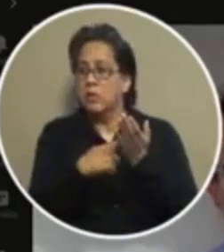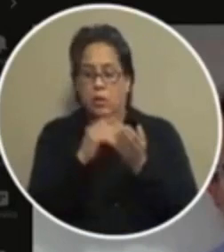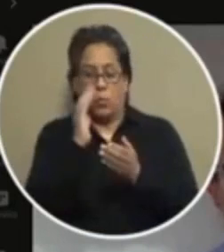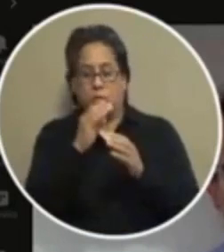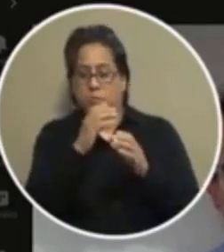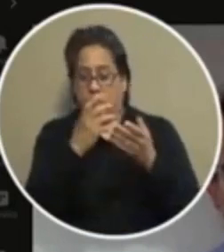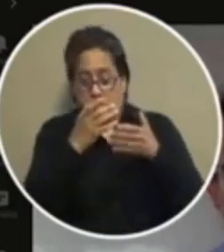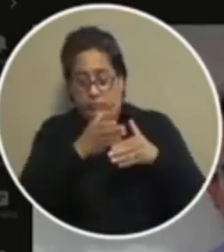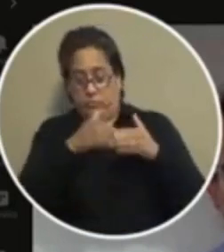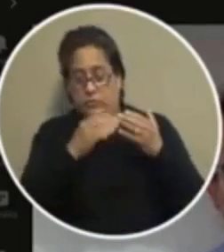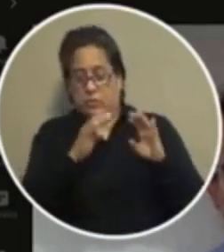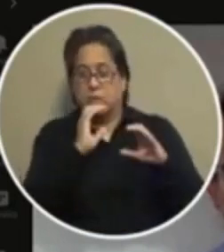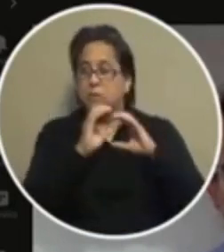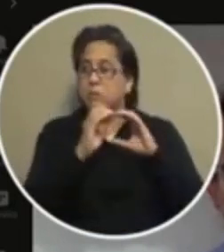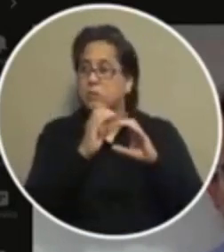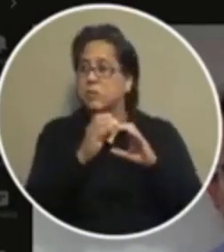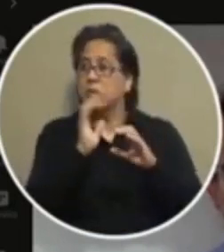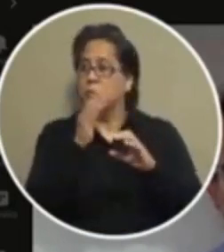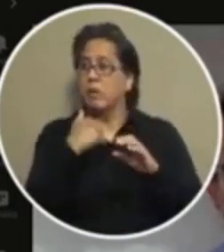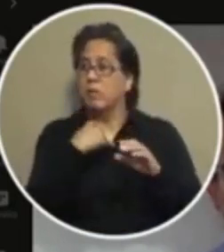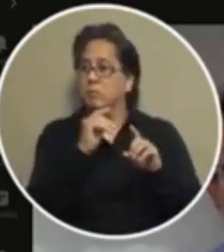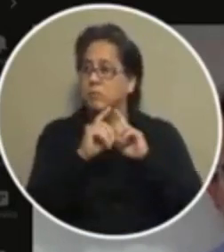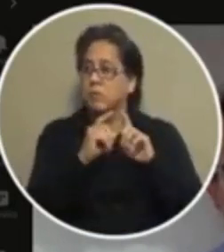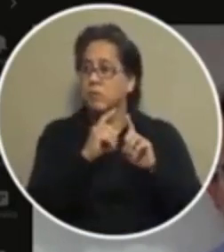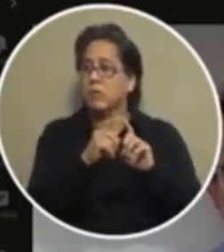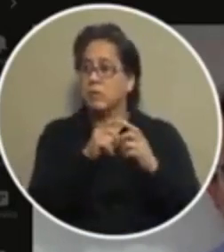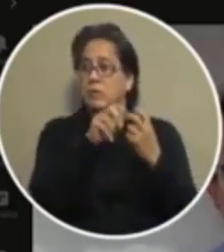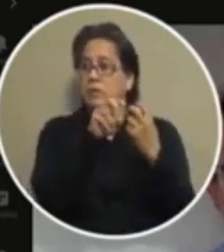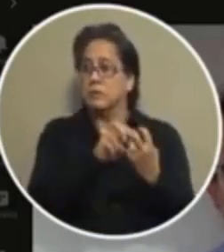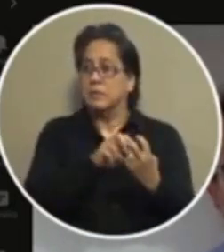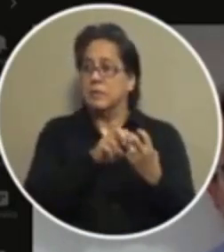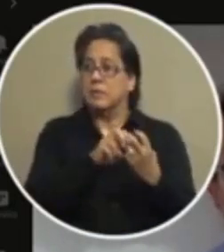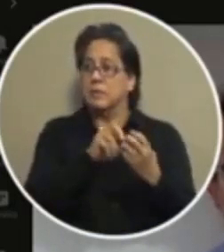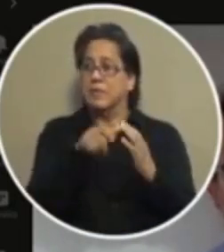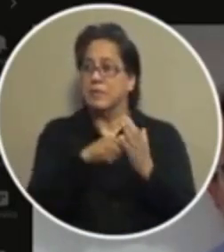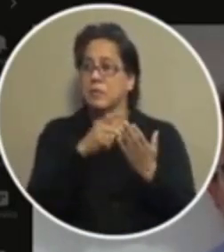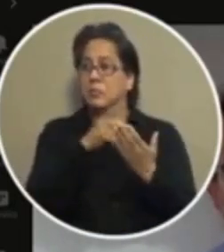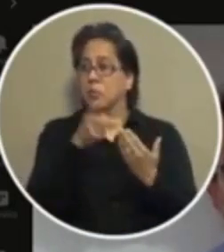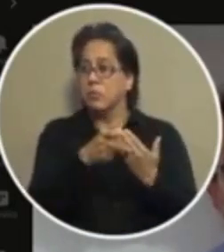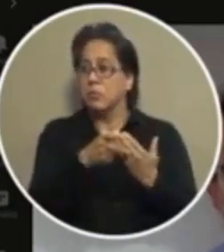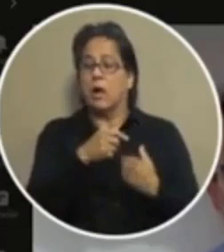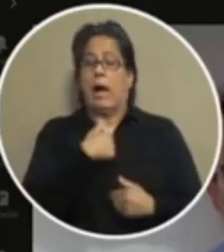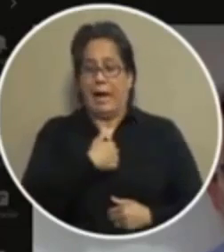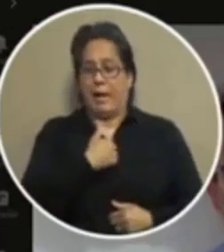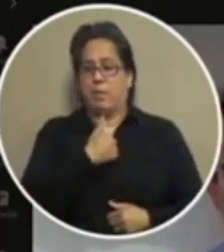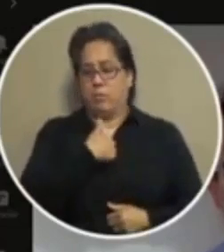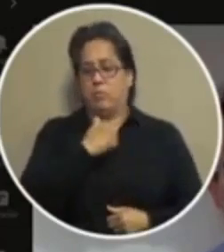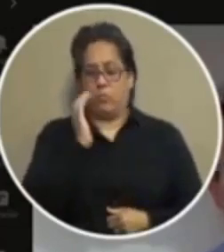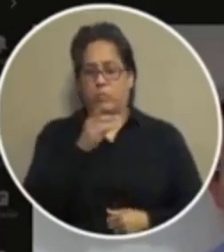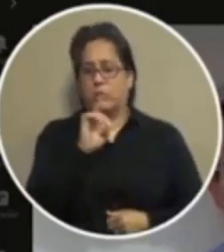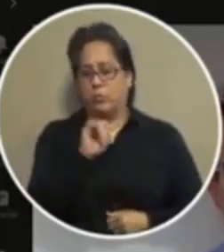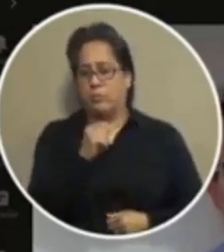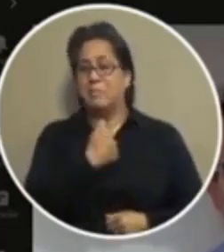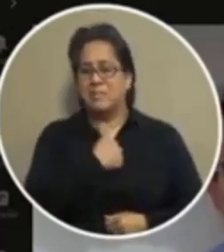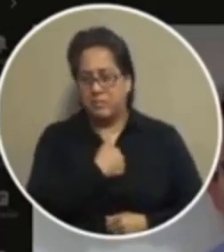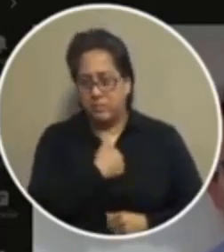conversation and and have a dialogue with him and a sit down on this entire program i'm personally going to do that with him